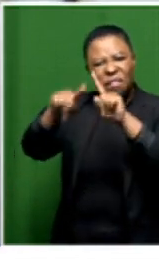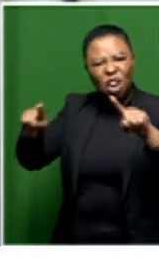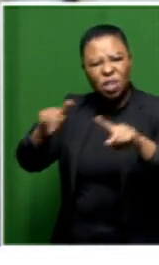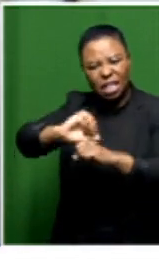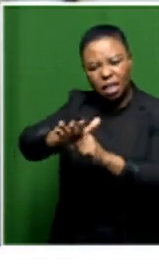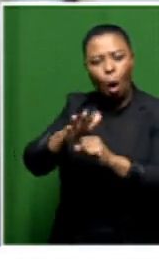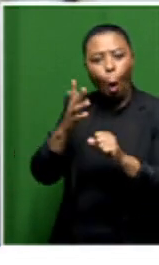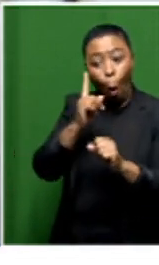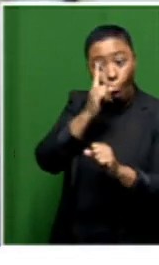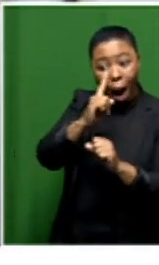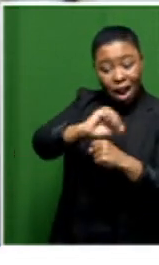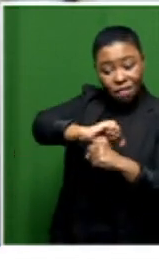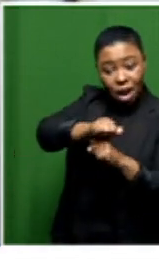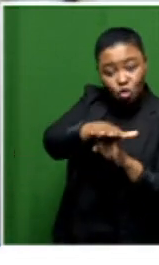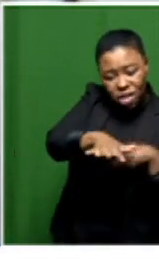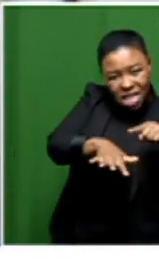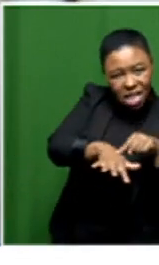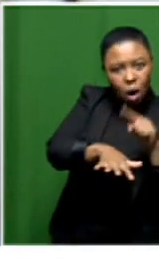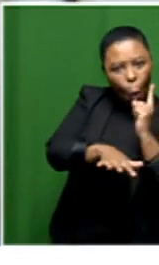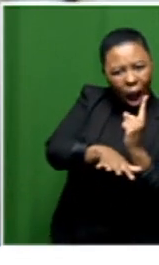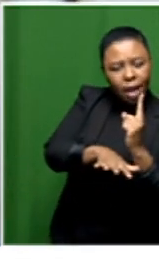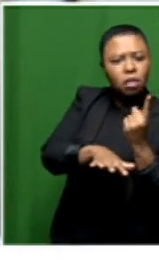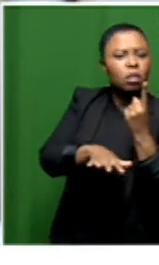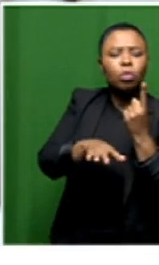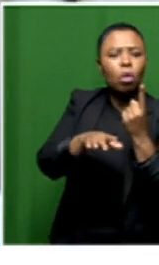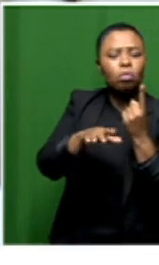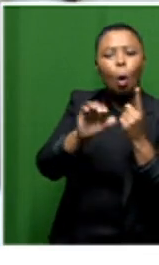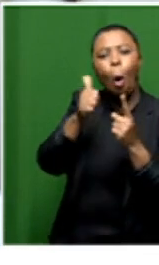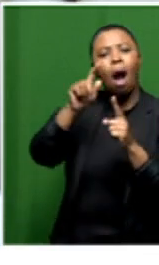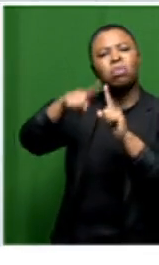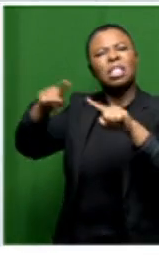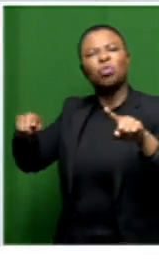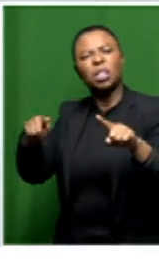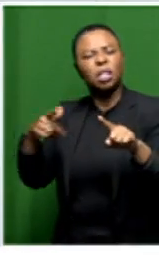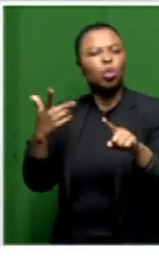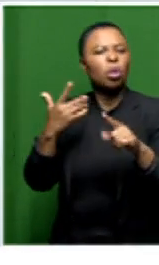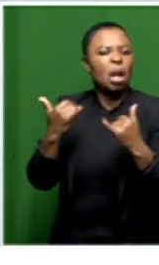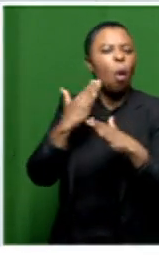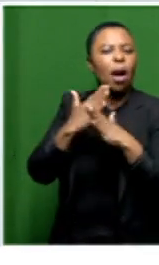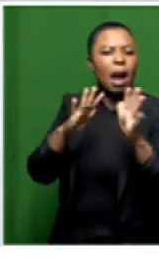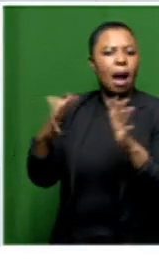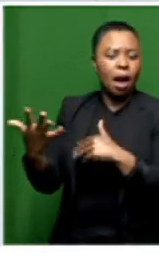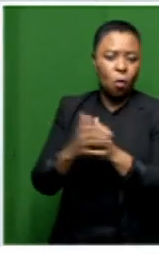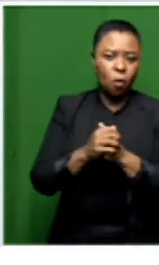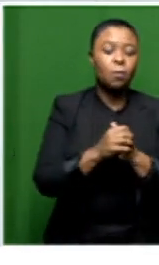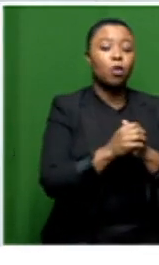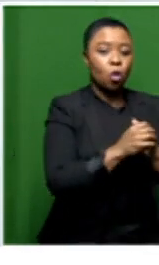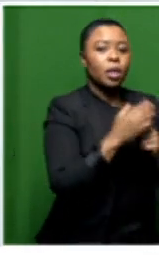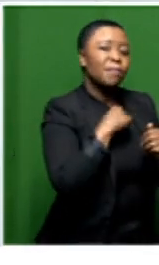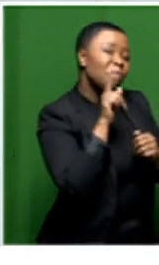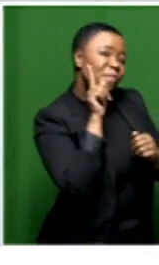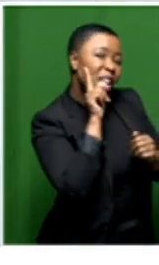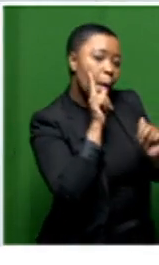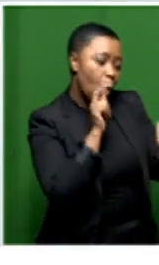one variant how did you work on that so we um basically took samples